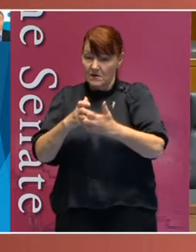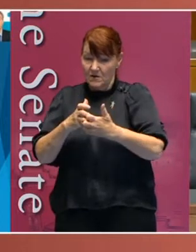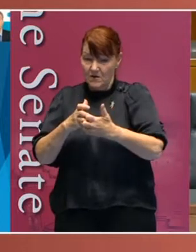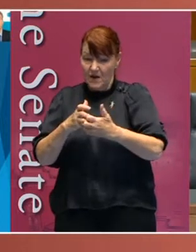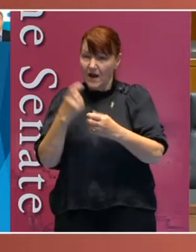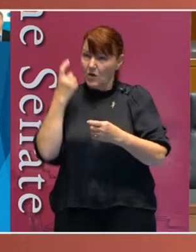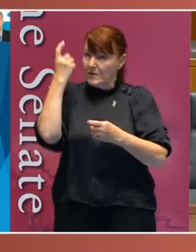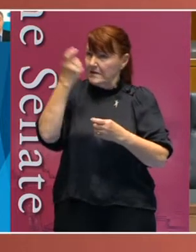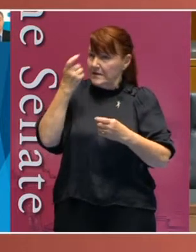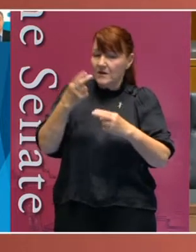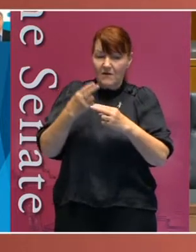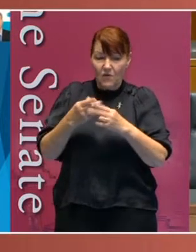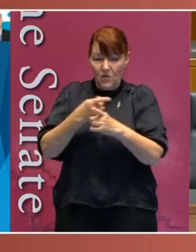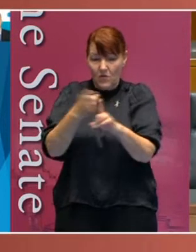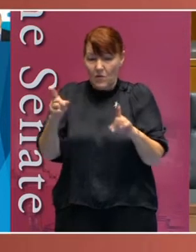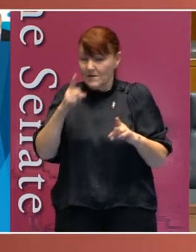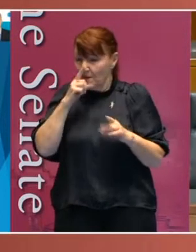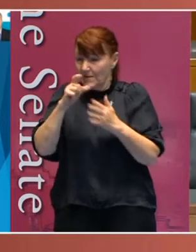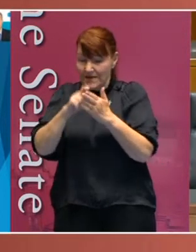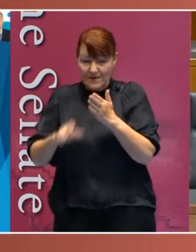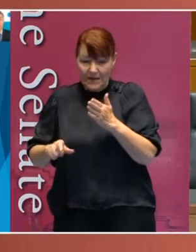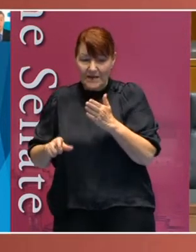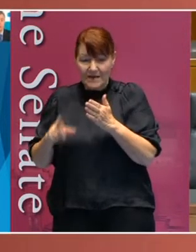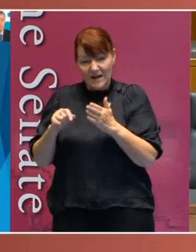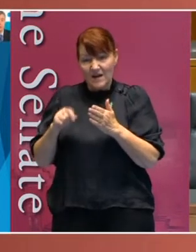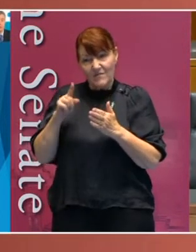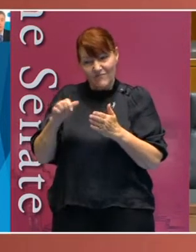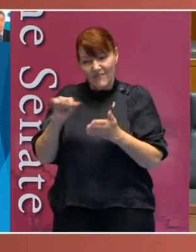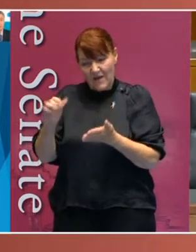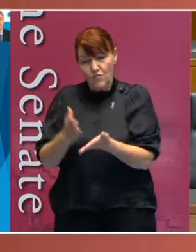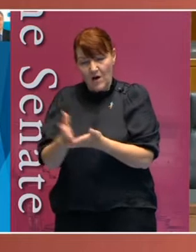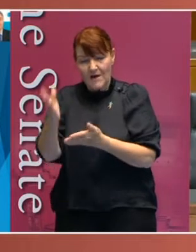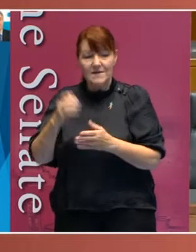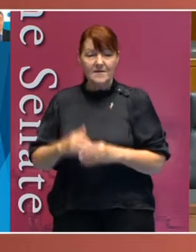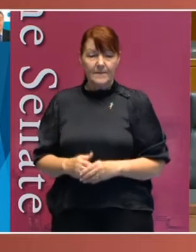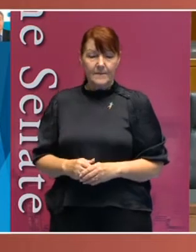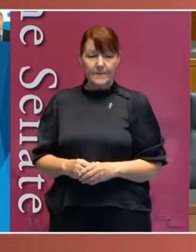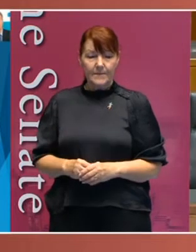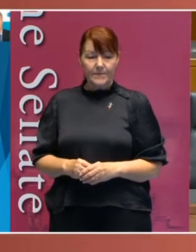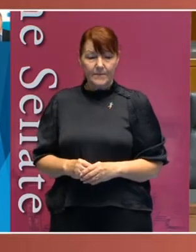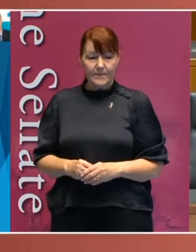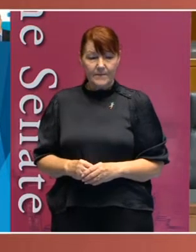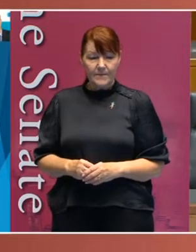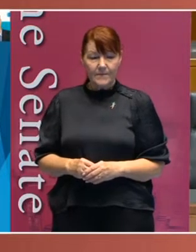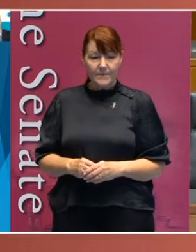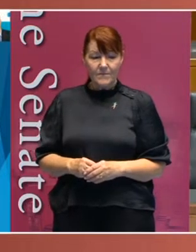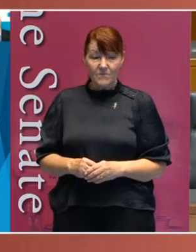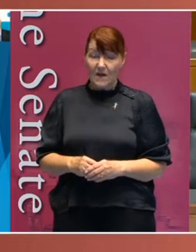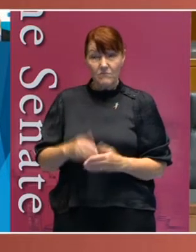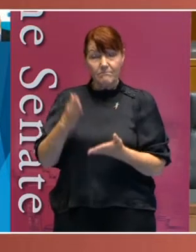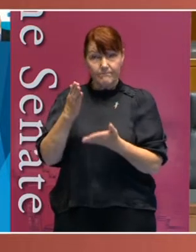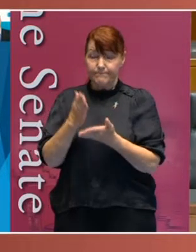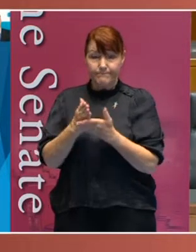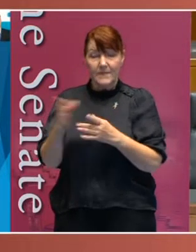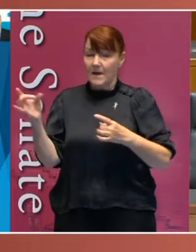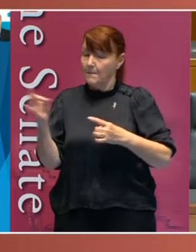considered people with disability as the holders of rights. This is undeniably important.